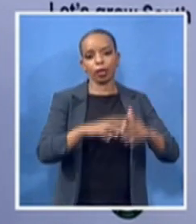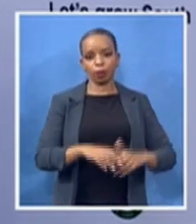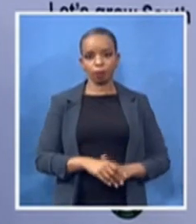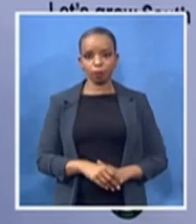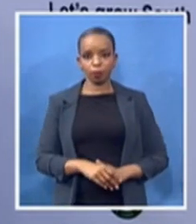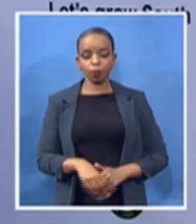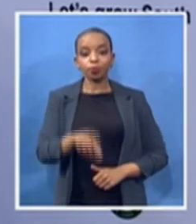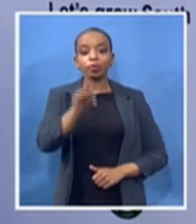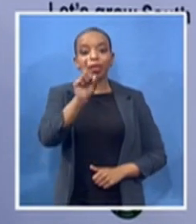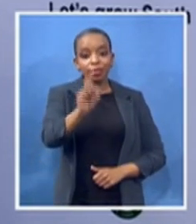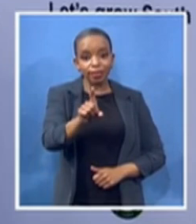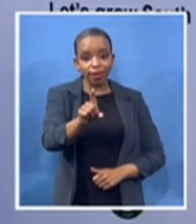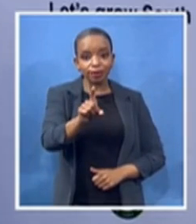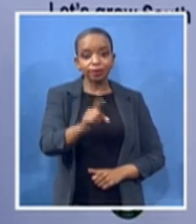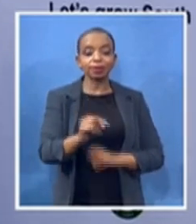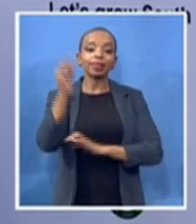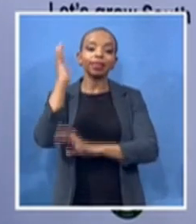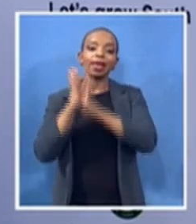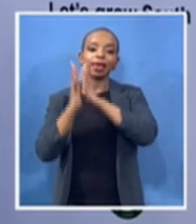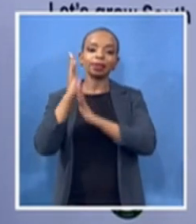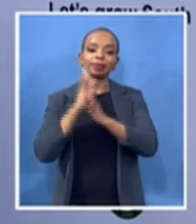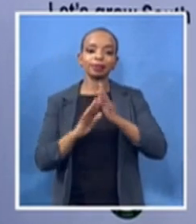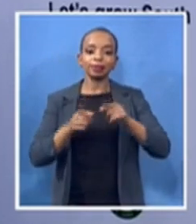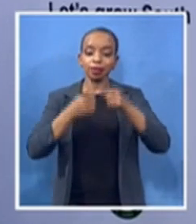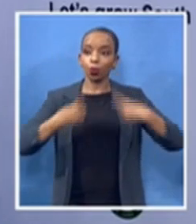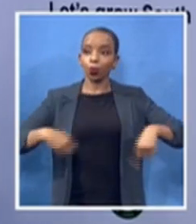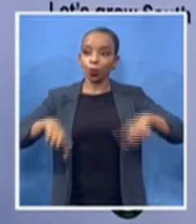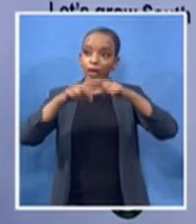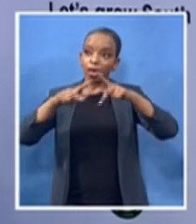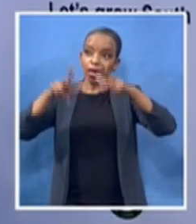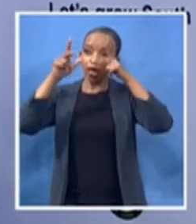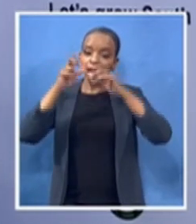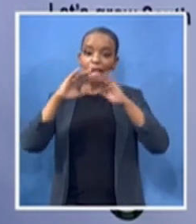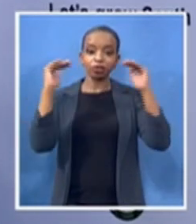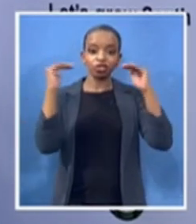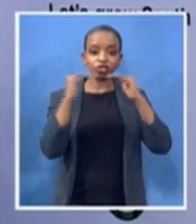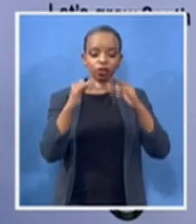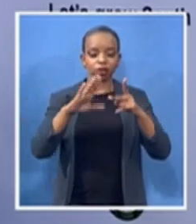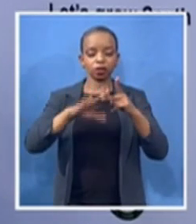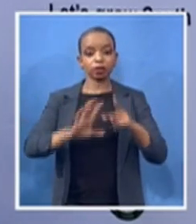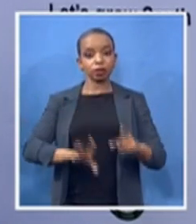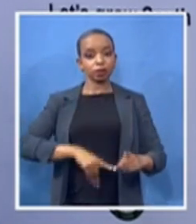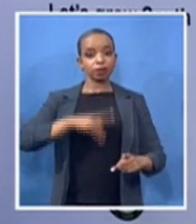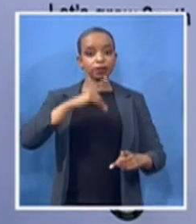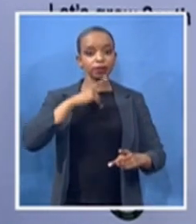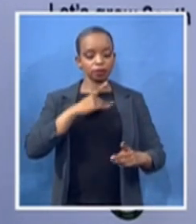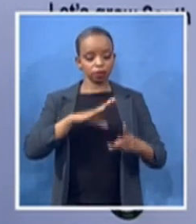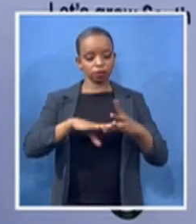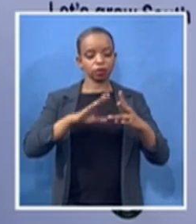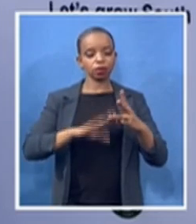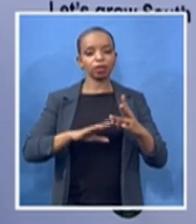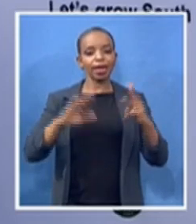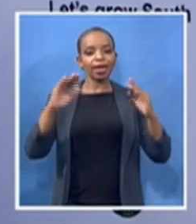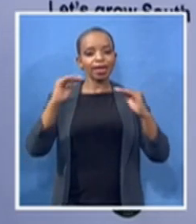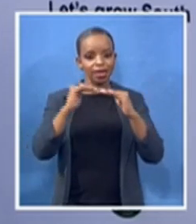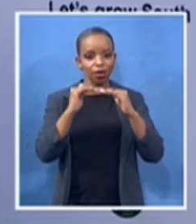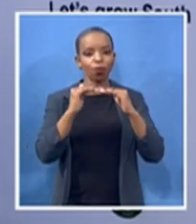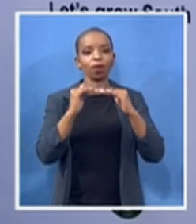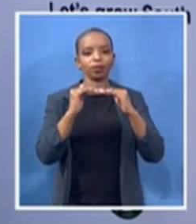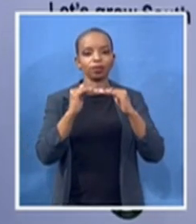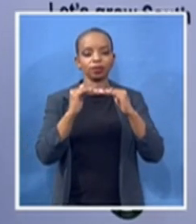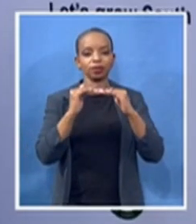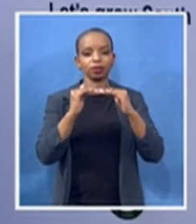dignity equality and this is the fabric of the amy church therefore charlotte